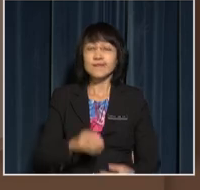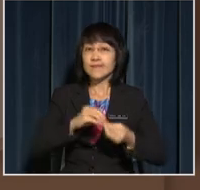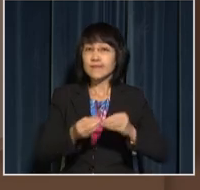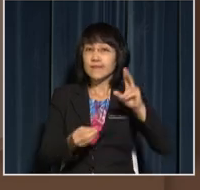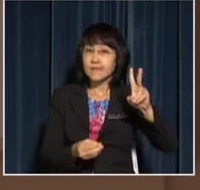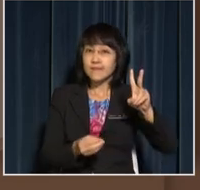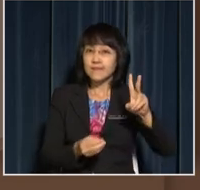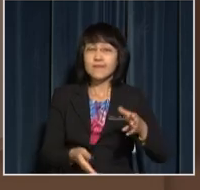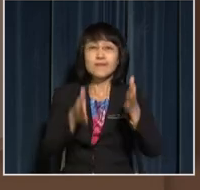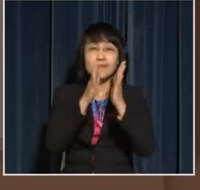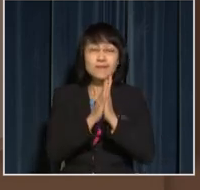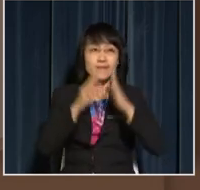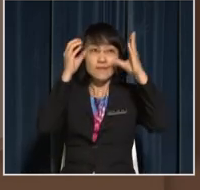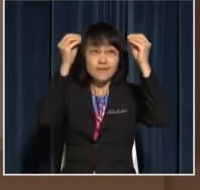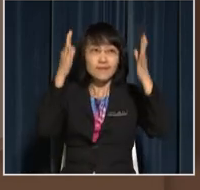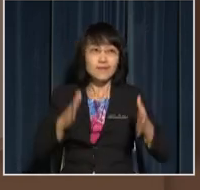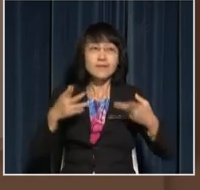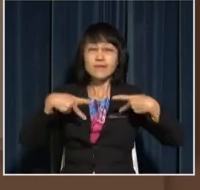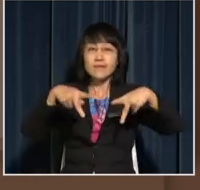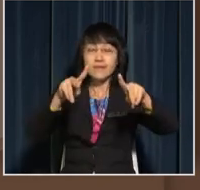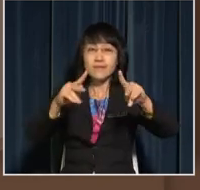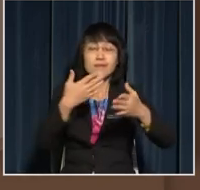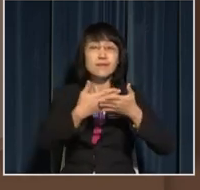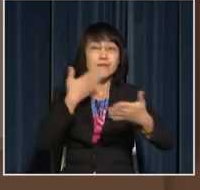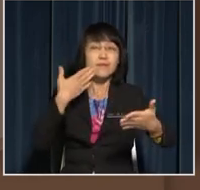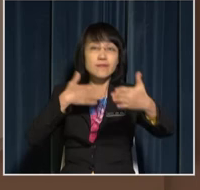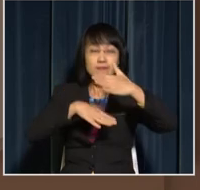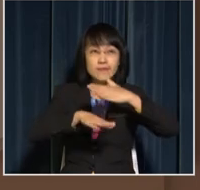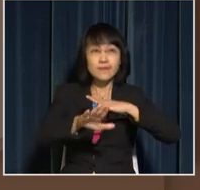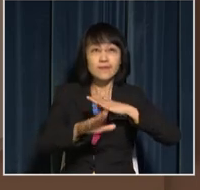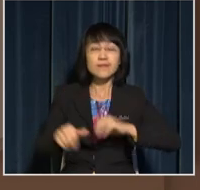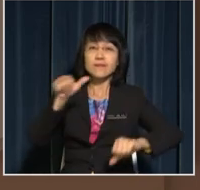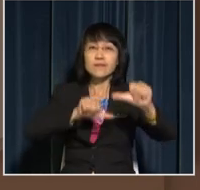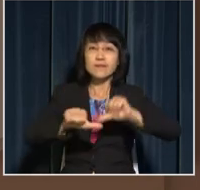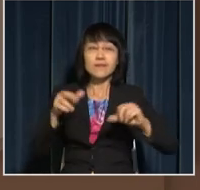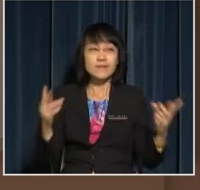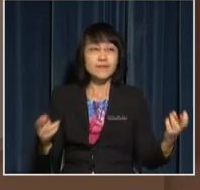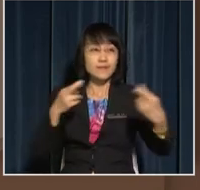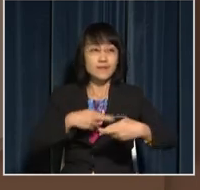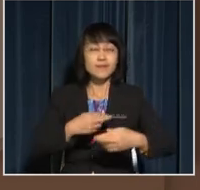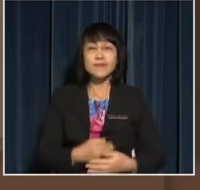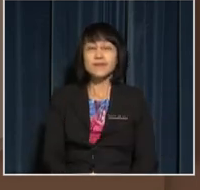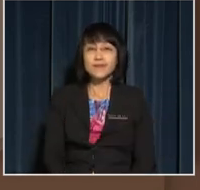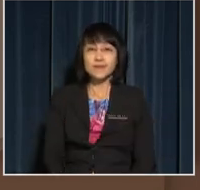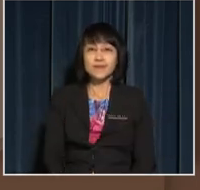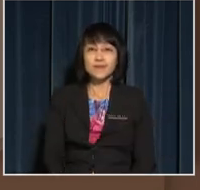Number two Ask the teachers' permission before entering the Science Room